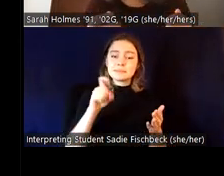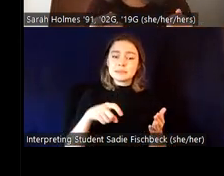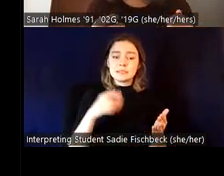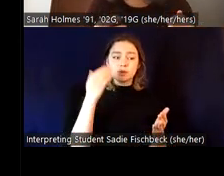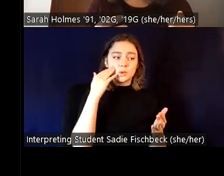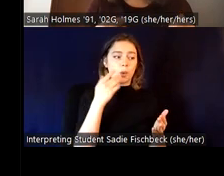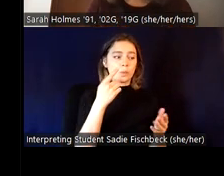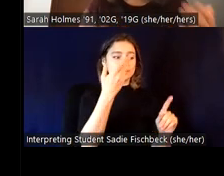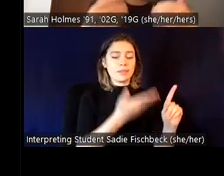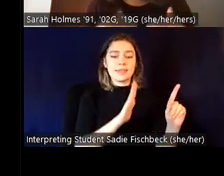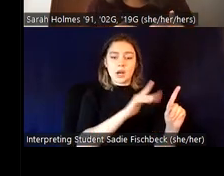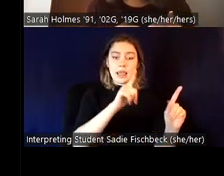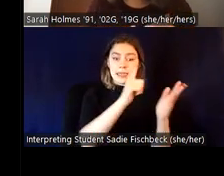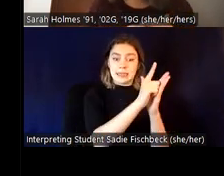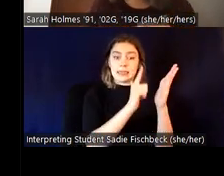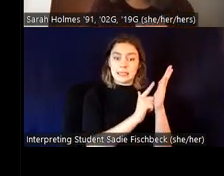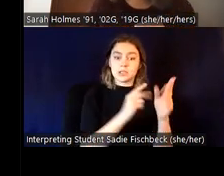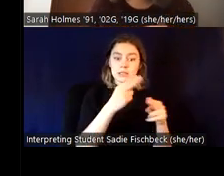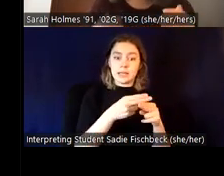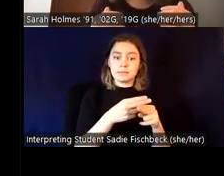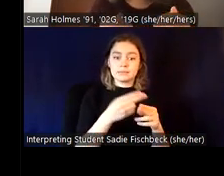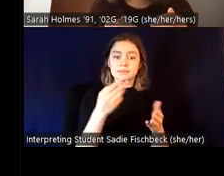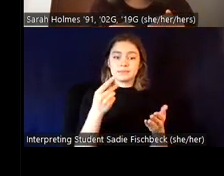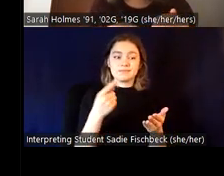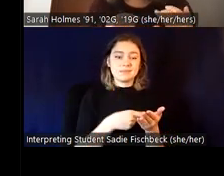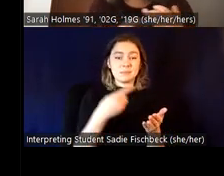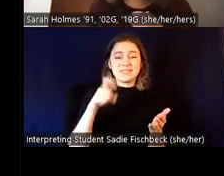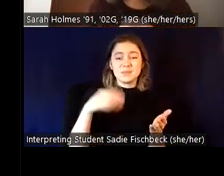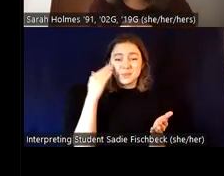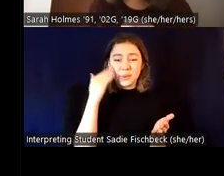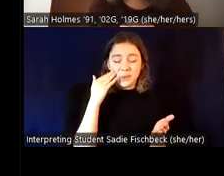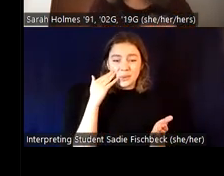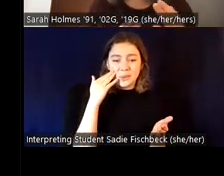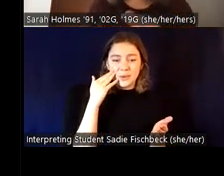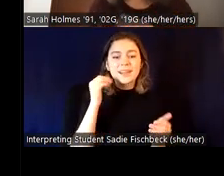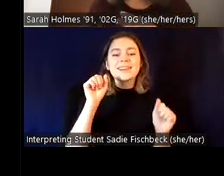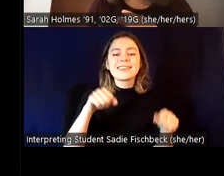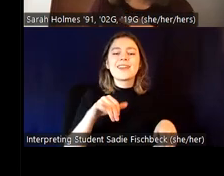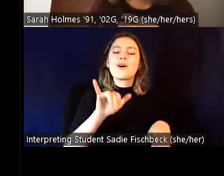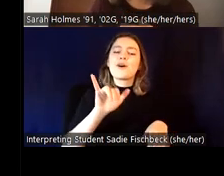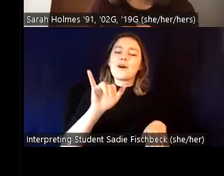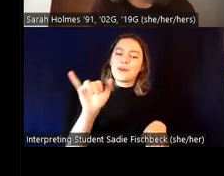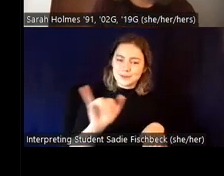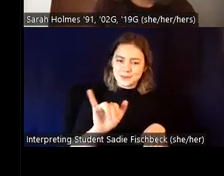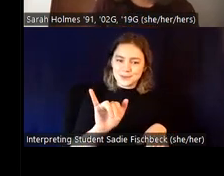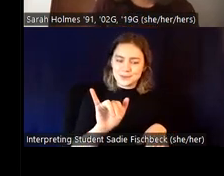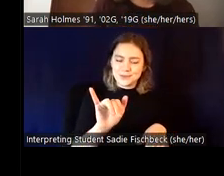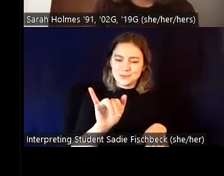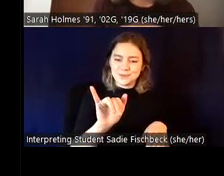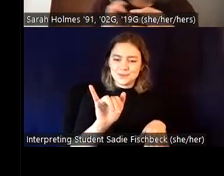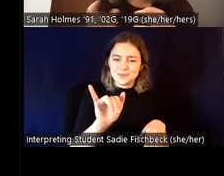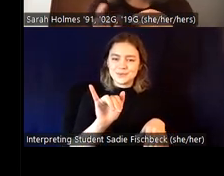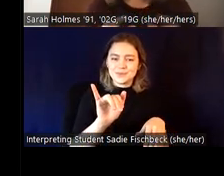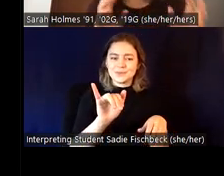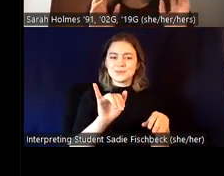ask for a legal name, but also give people an opportunity to indicate their chosen name or a name that they use other than their legal name.